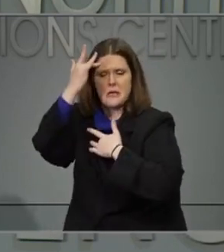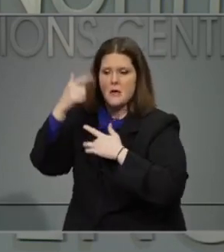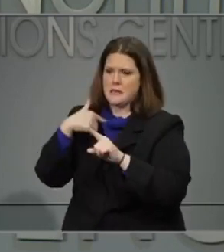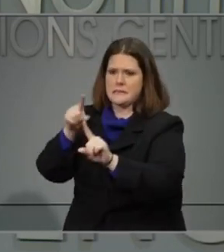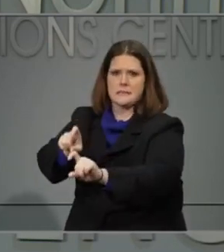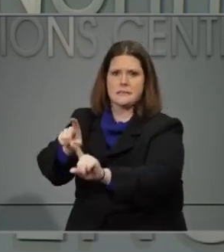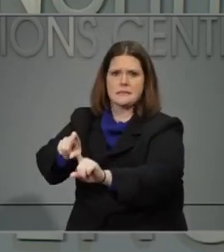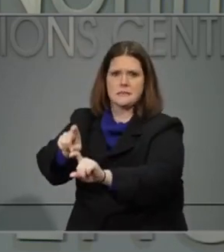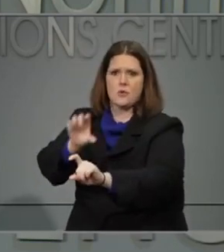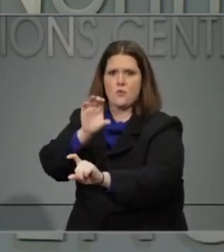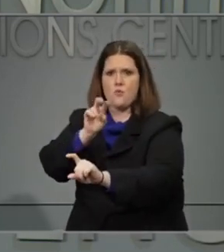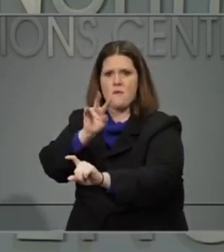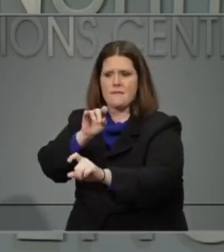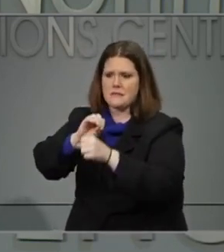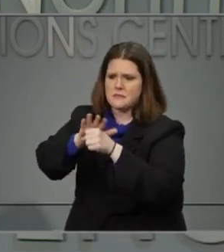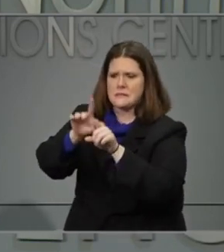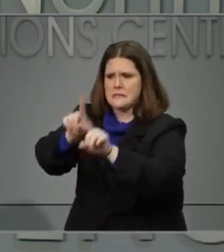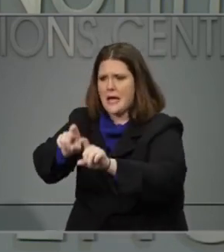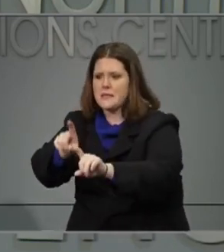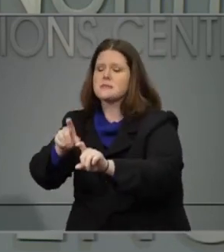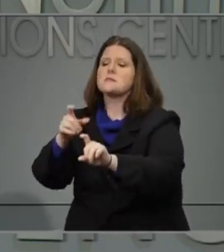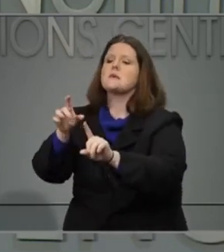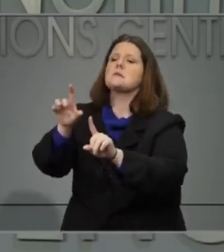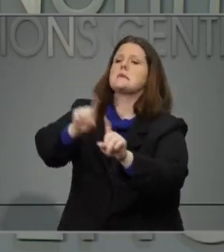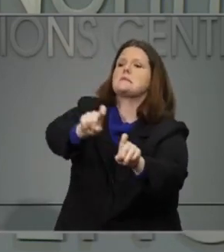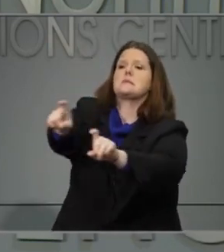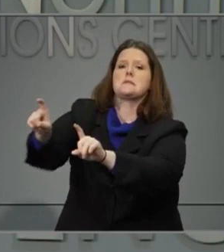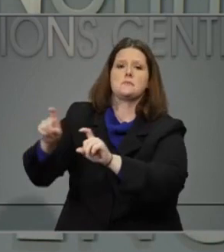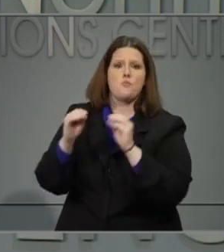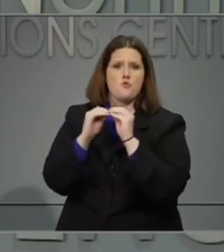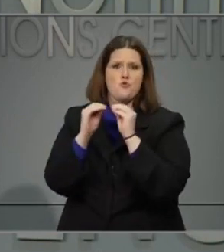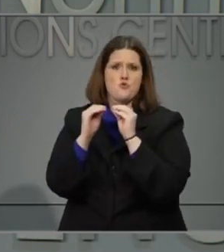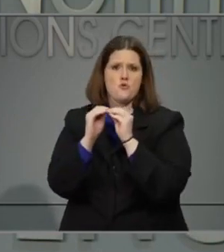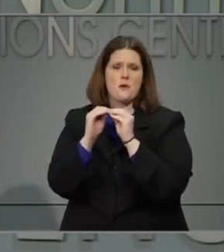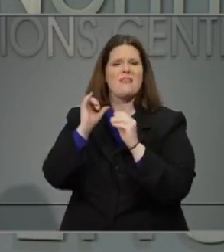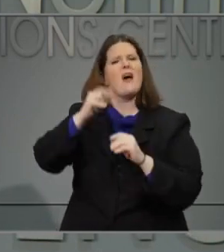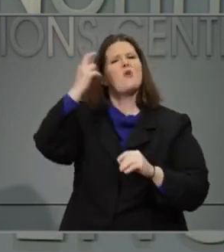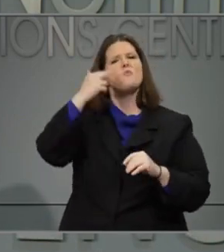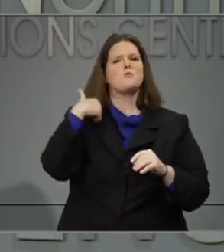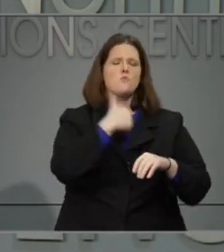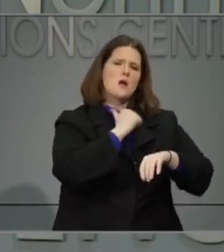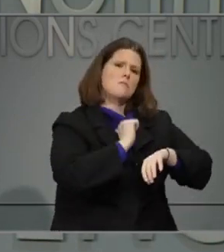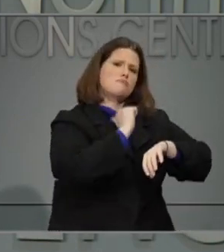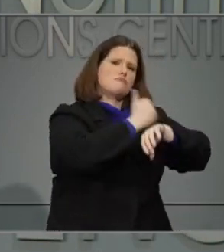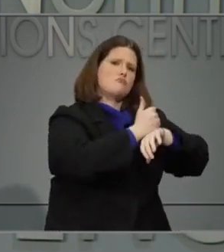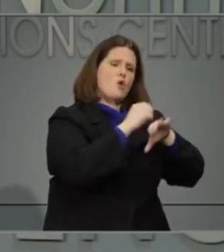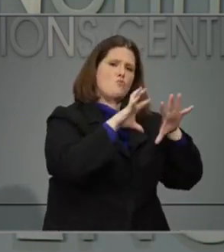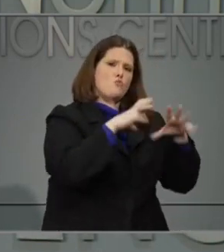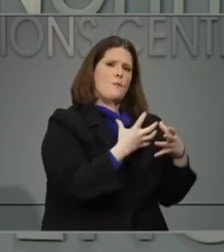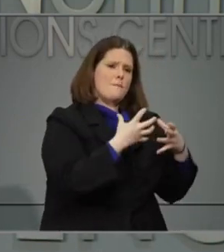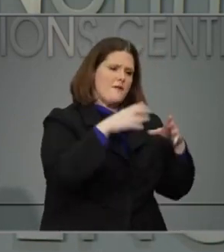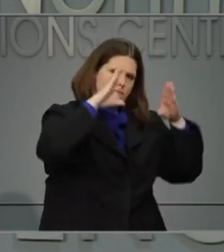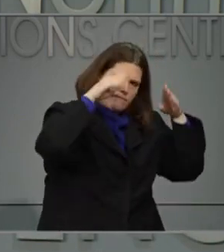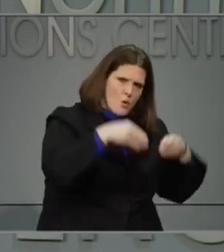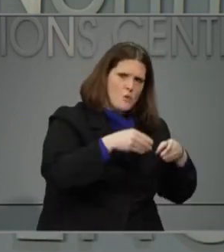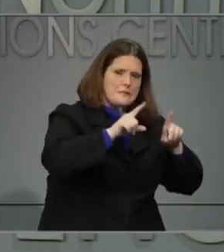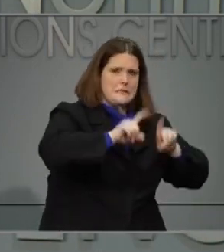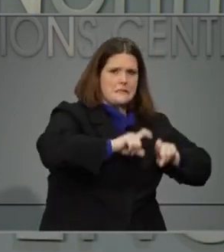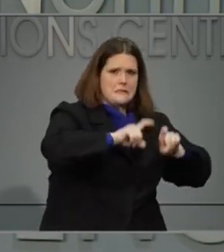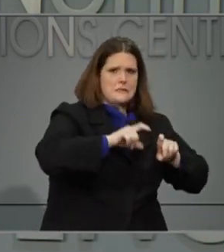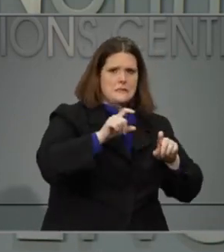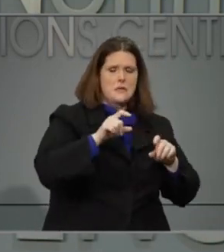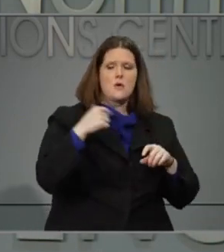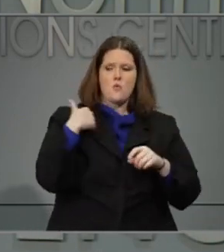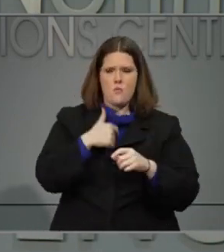the testing all around. It's one of the reasons why we have put up a testing surge group and why we've also set up